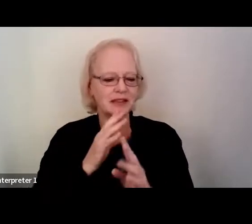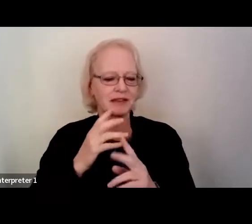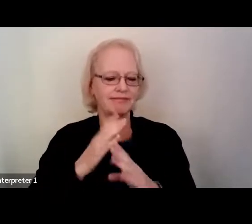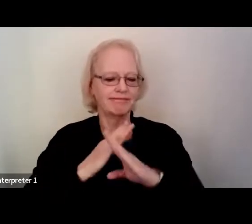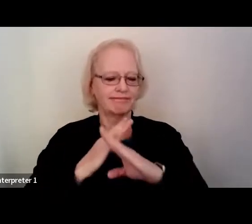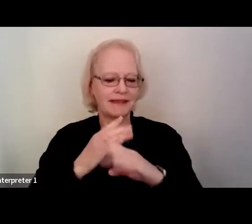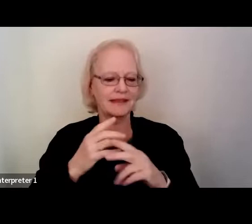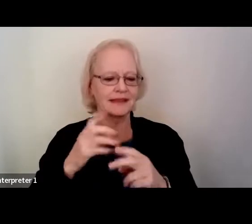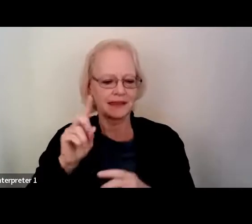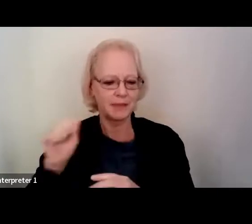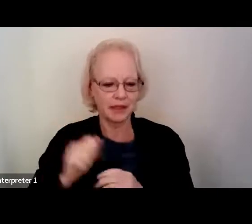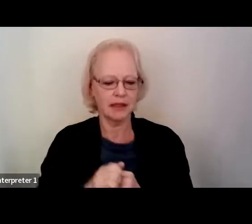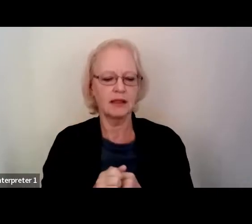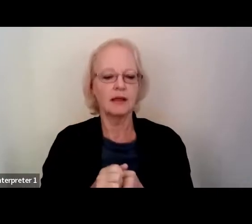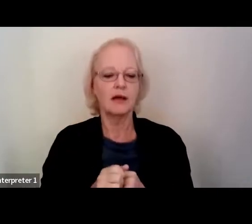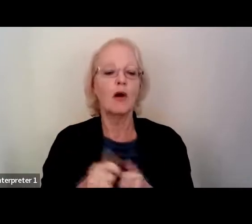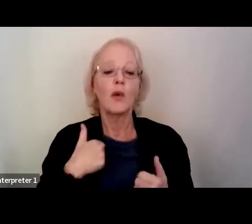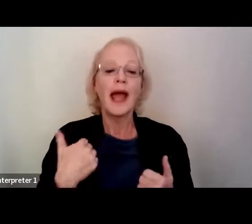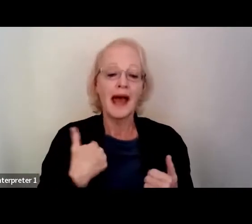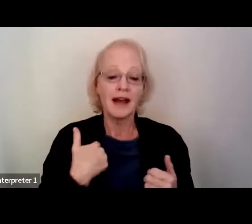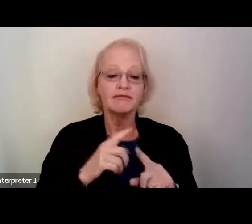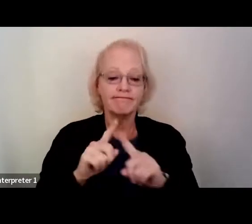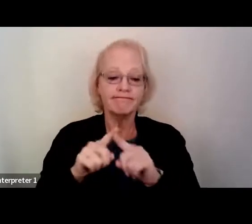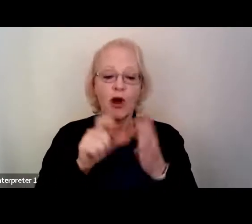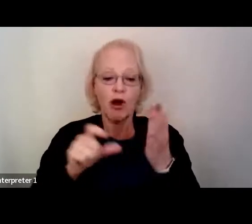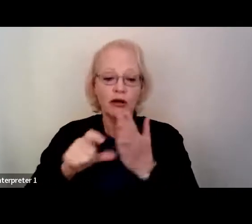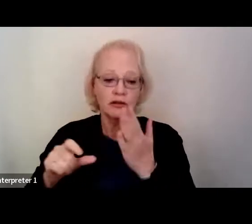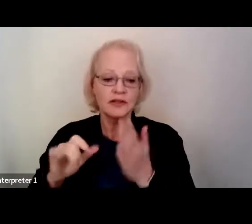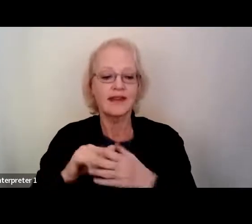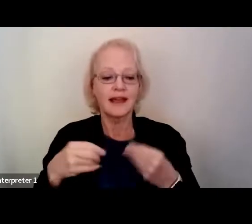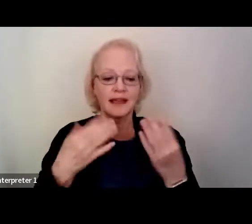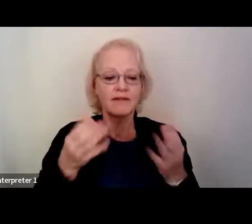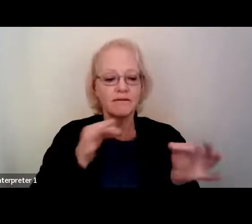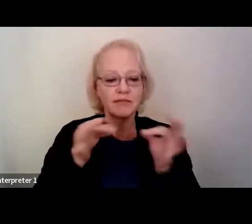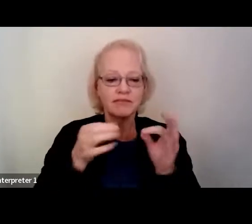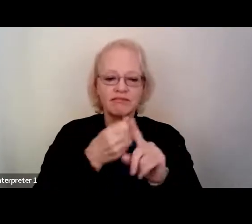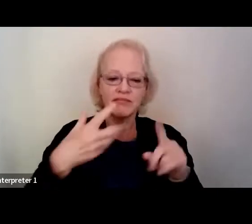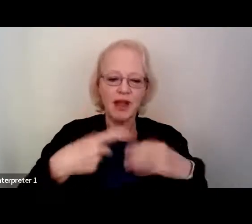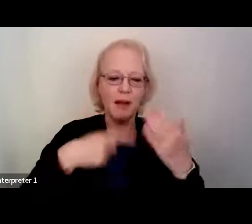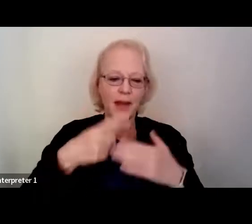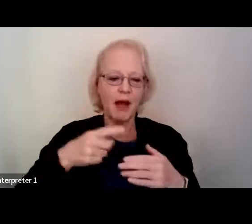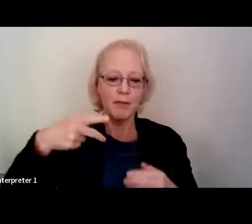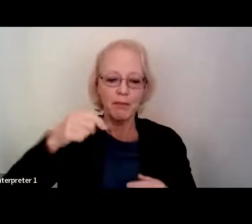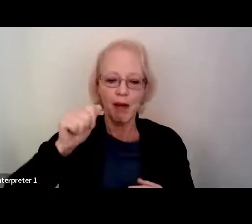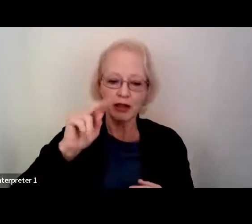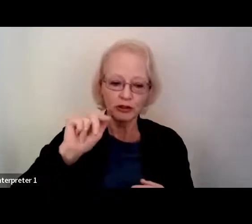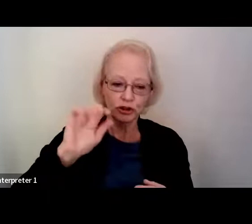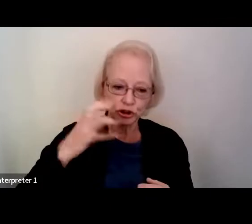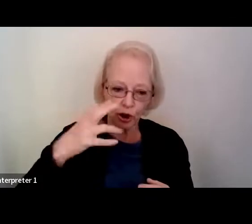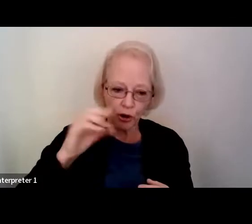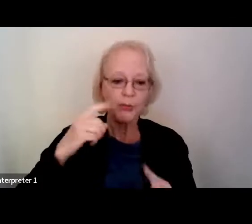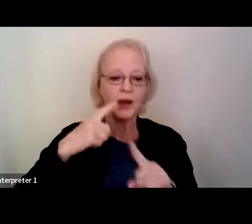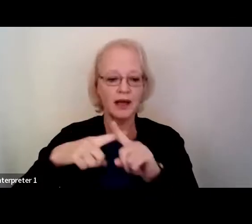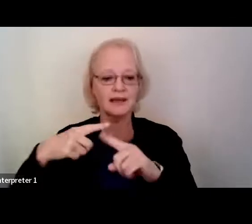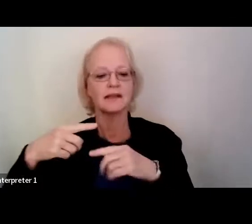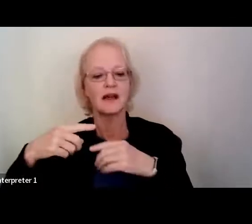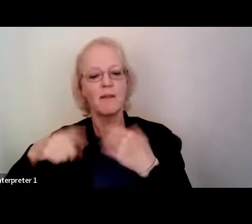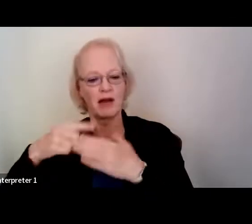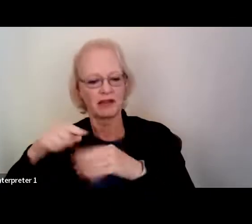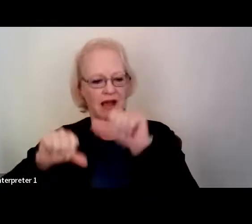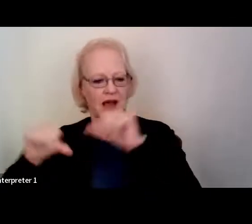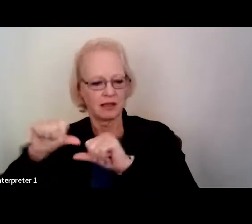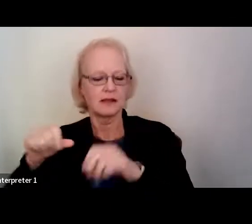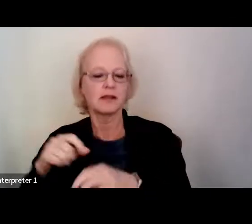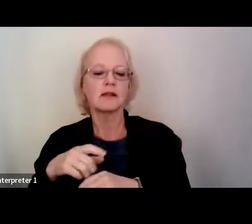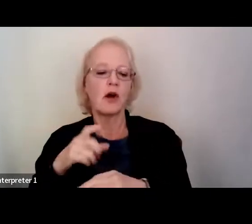that provide background material about both Pancho and the research study that are on our website, and I encourage you to check them out if you haven't